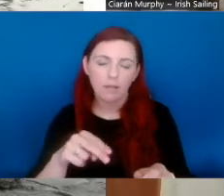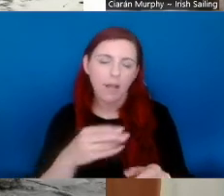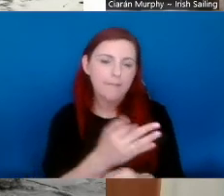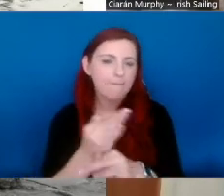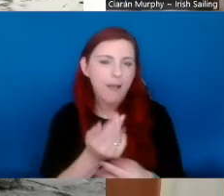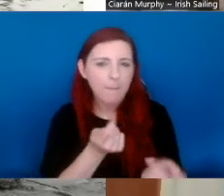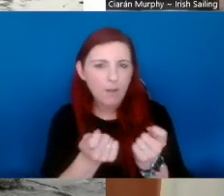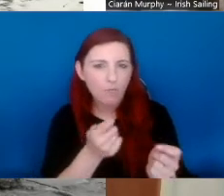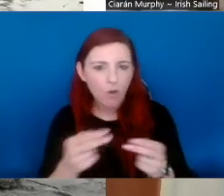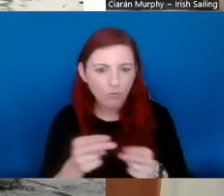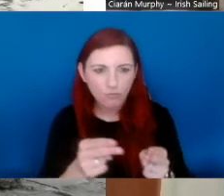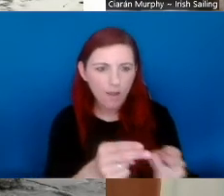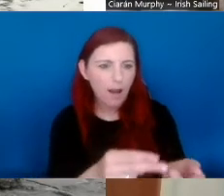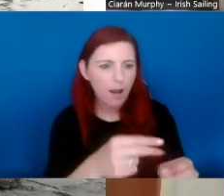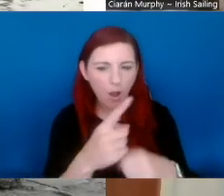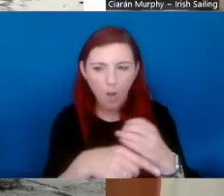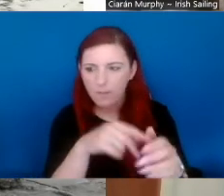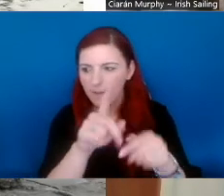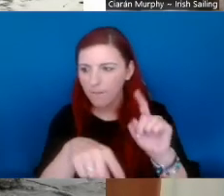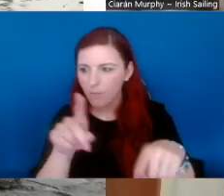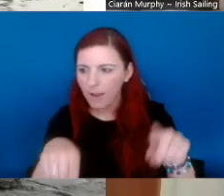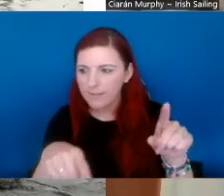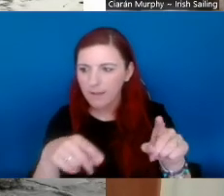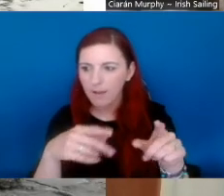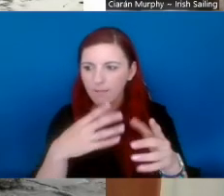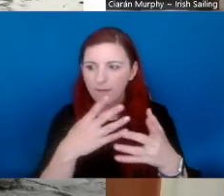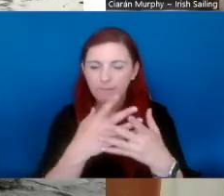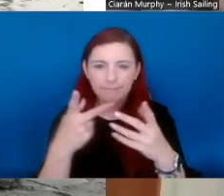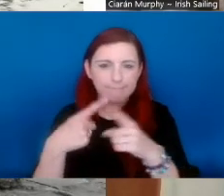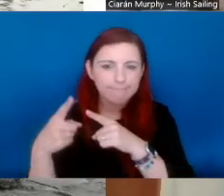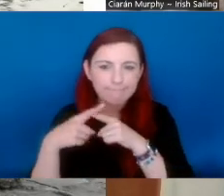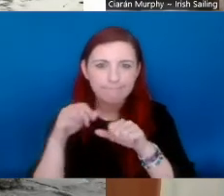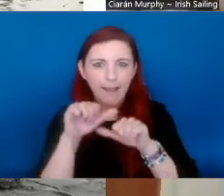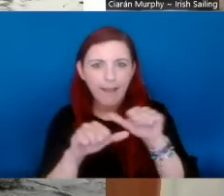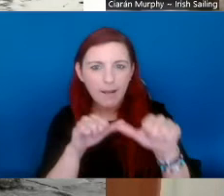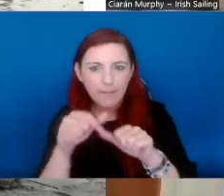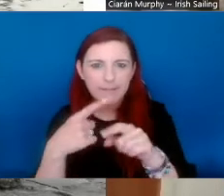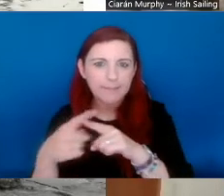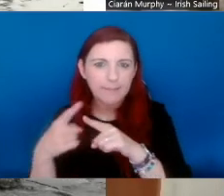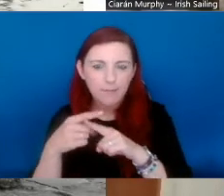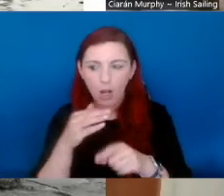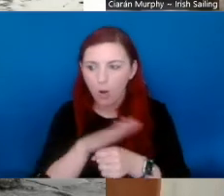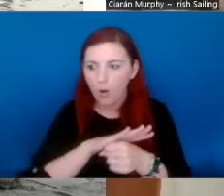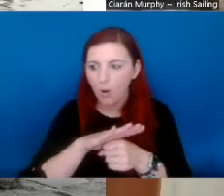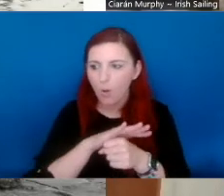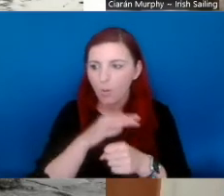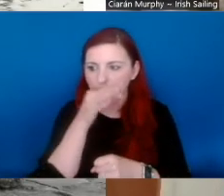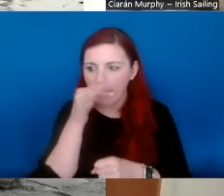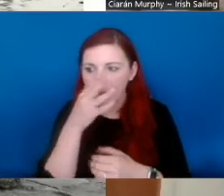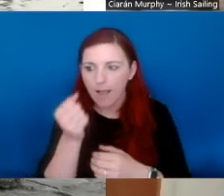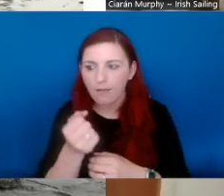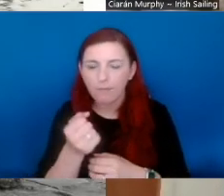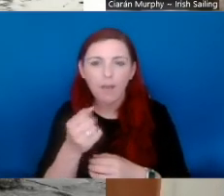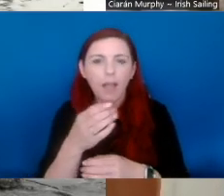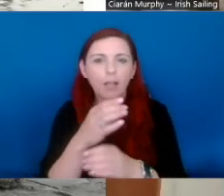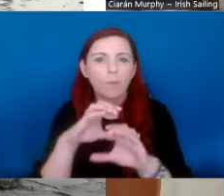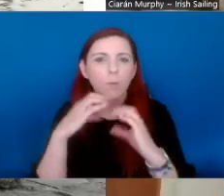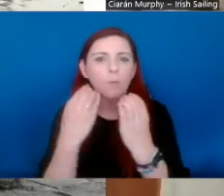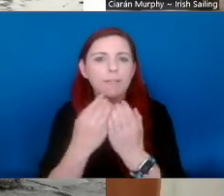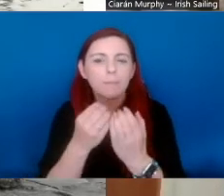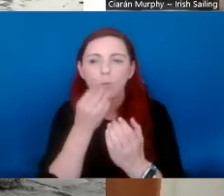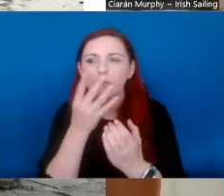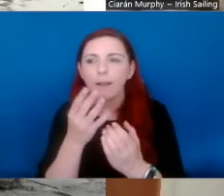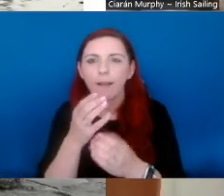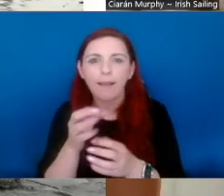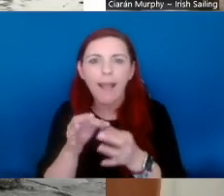My favourite trail will be the Locavala trail in the Boran. So it's a small family owned trail, it's nine kilometres long. There's a family,